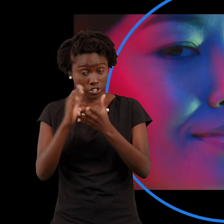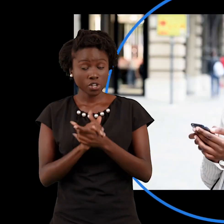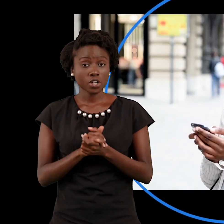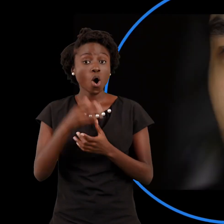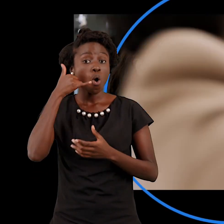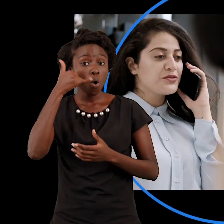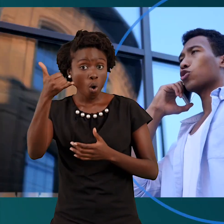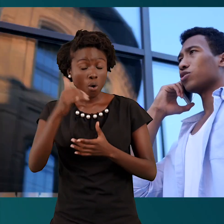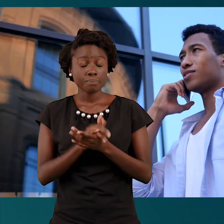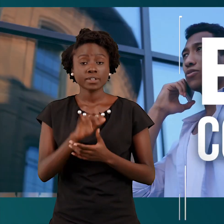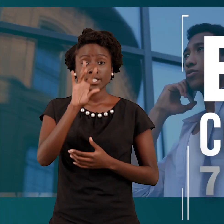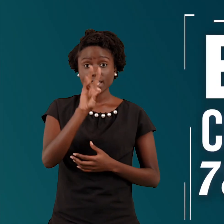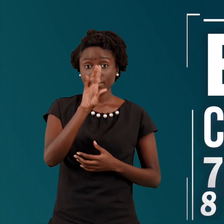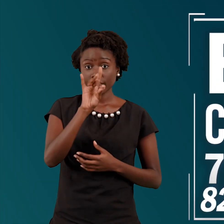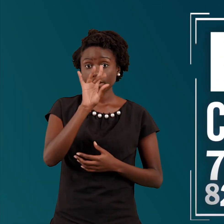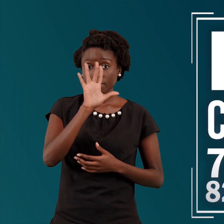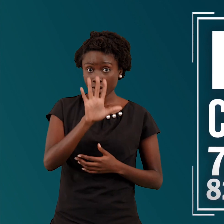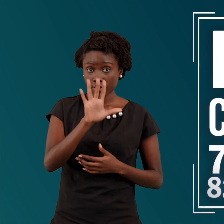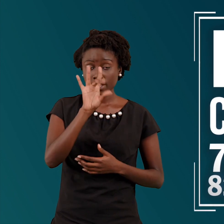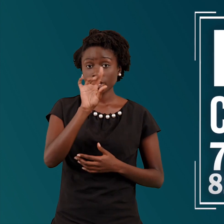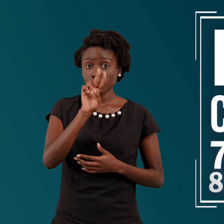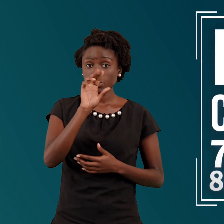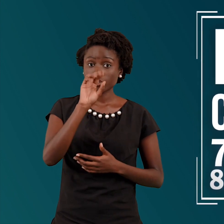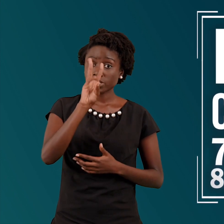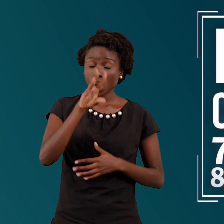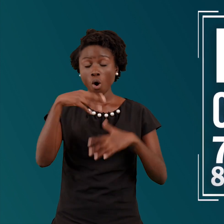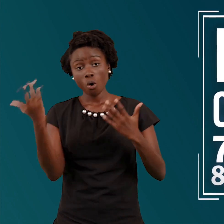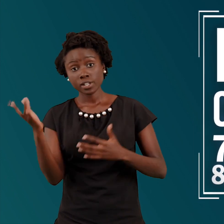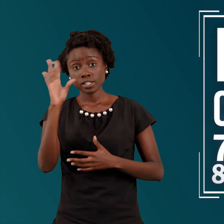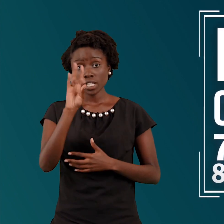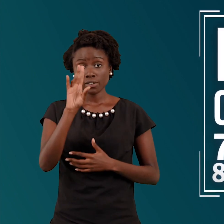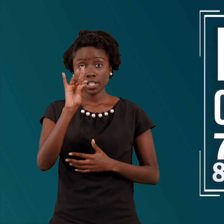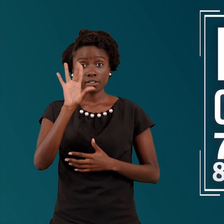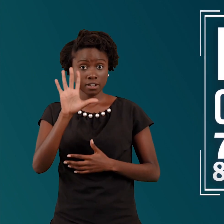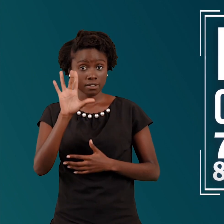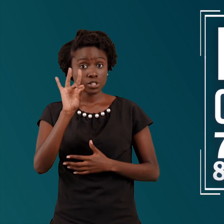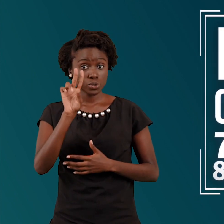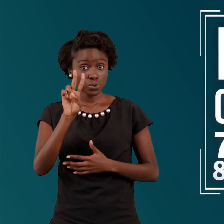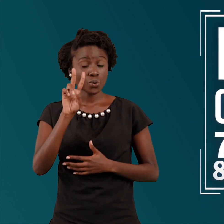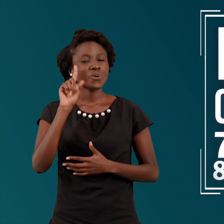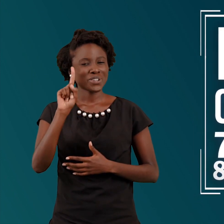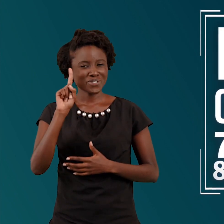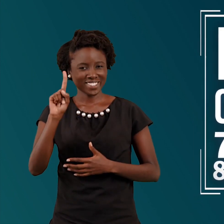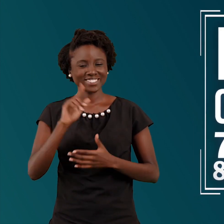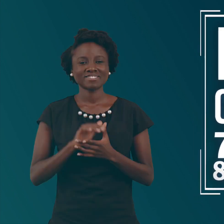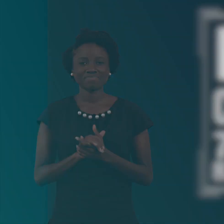information, please call the EBC's hotlines at 785-8206 or 785